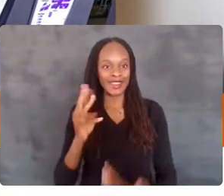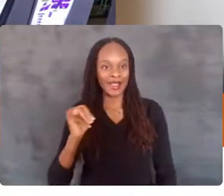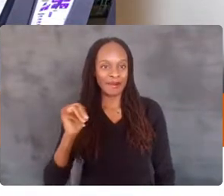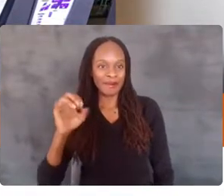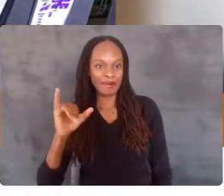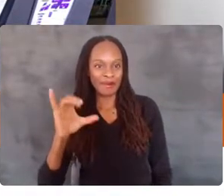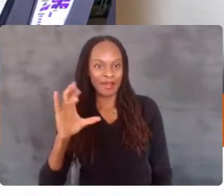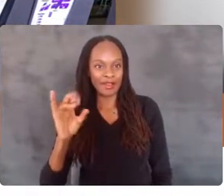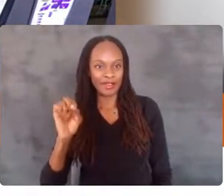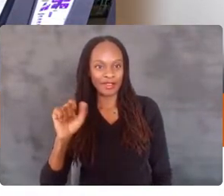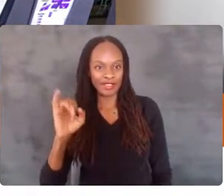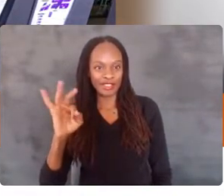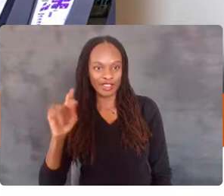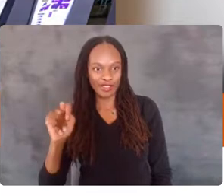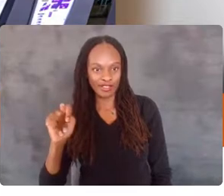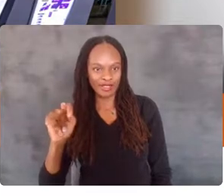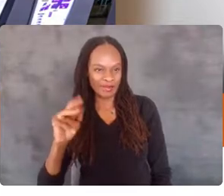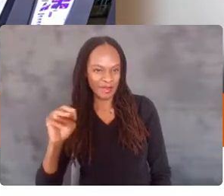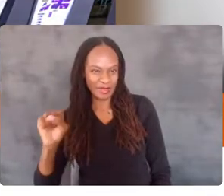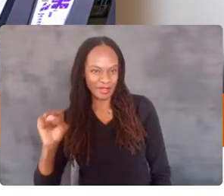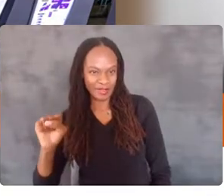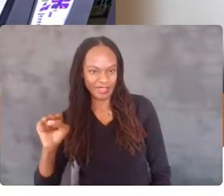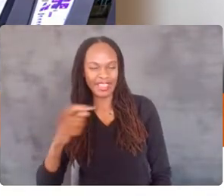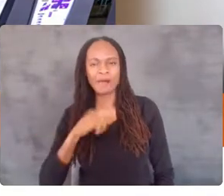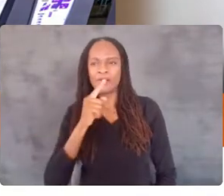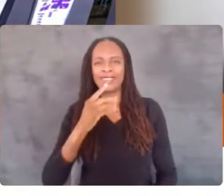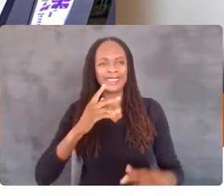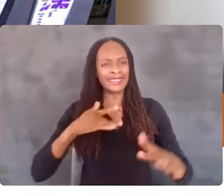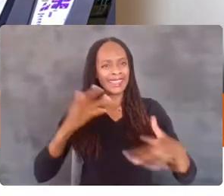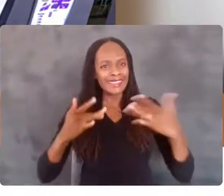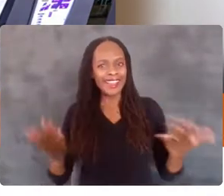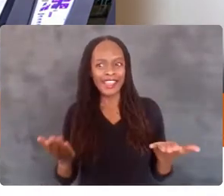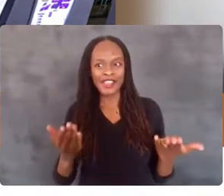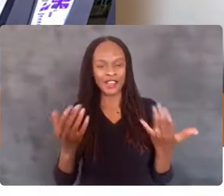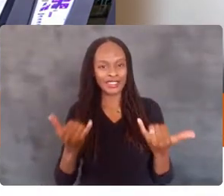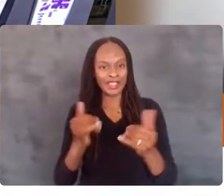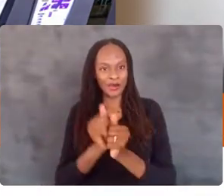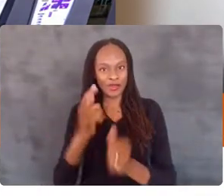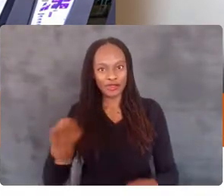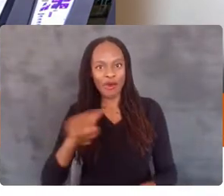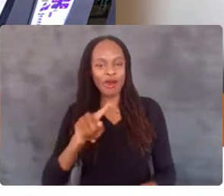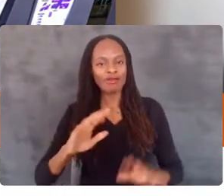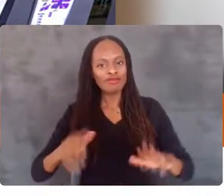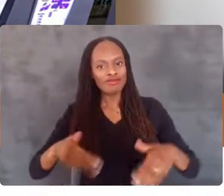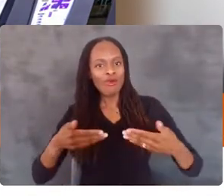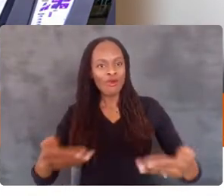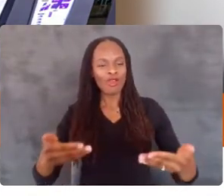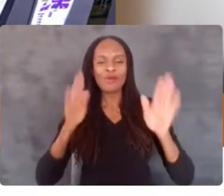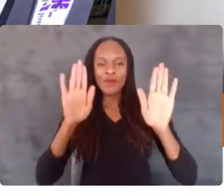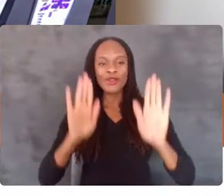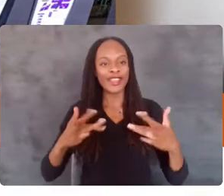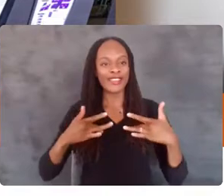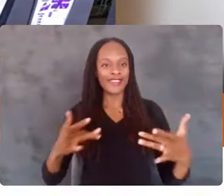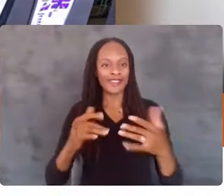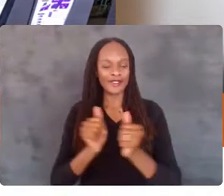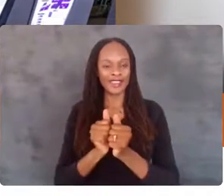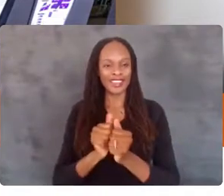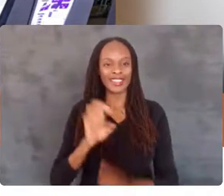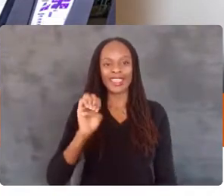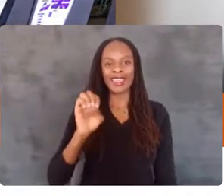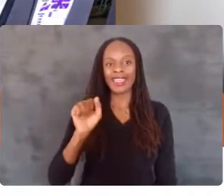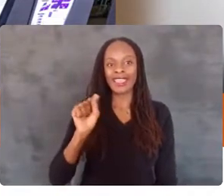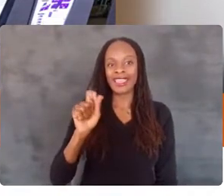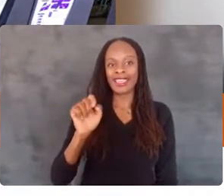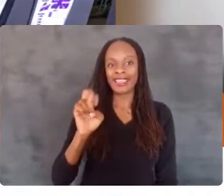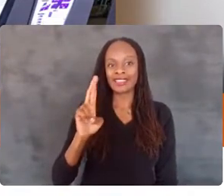excited to be with you today and really welcome to a great Give event with Easter Seals. I was asked to